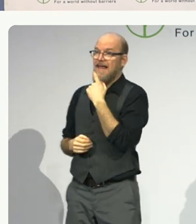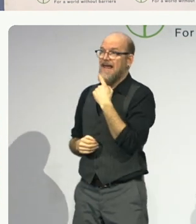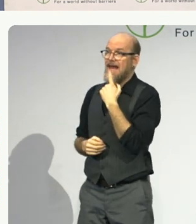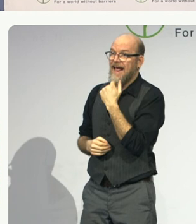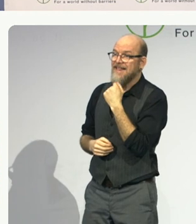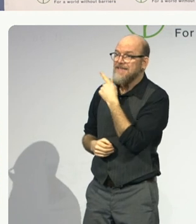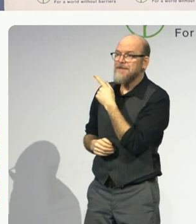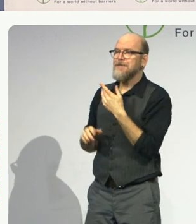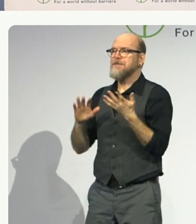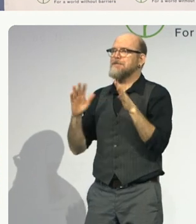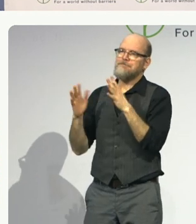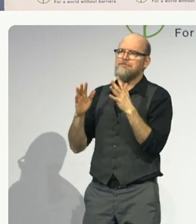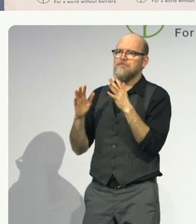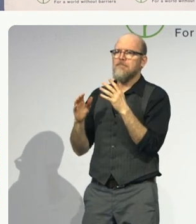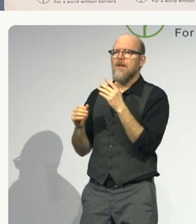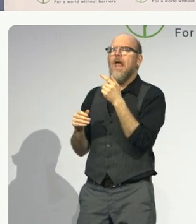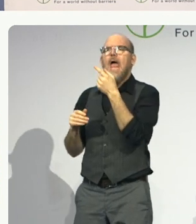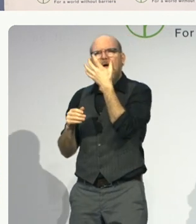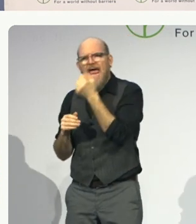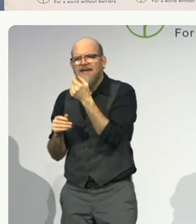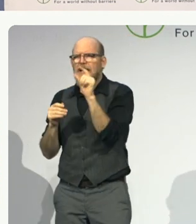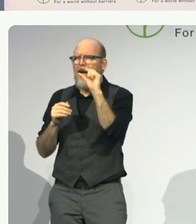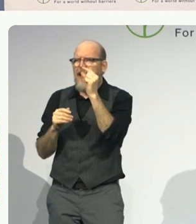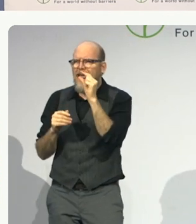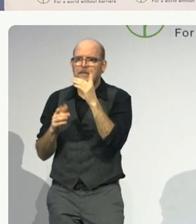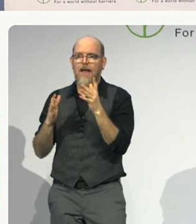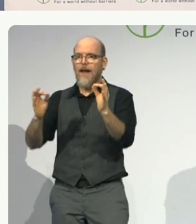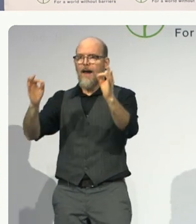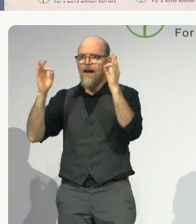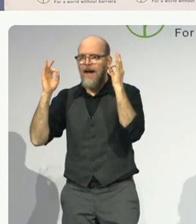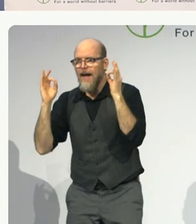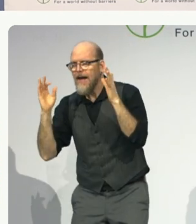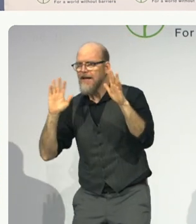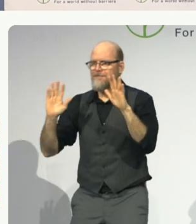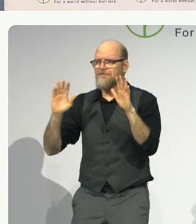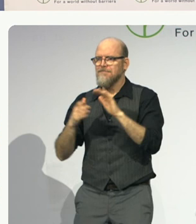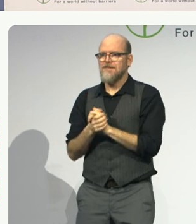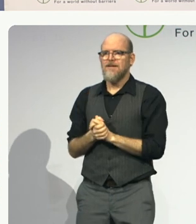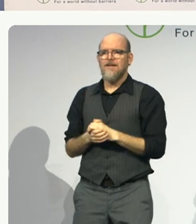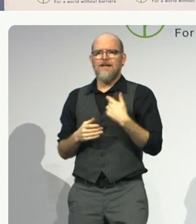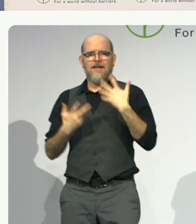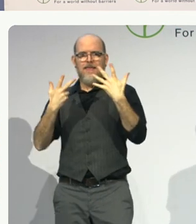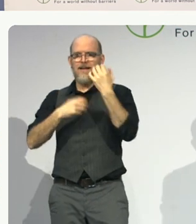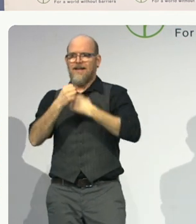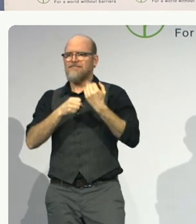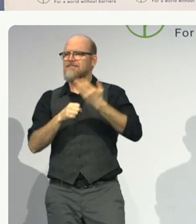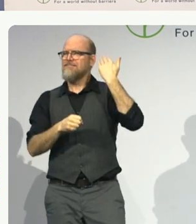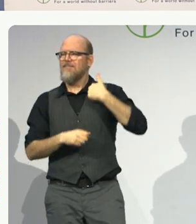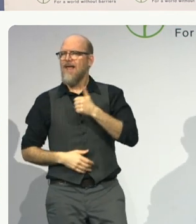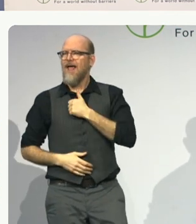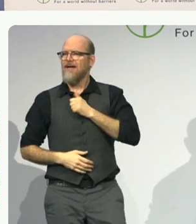protections. And I spent eight years in Canada, so my Canadian colleagues, I'm happy to have detailed